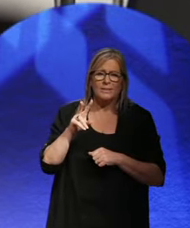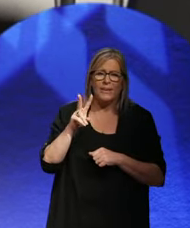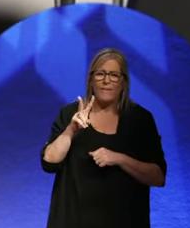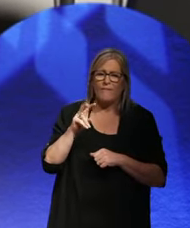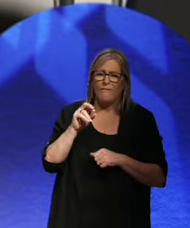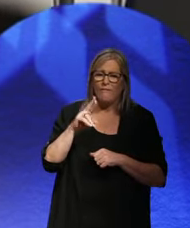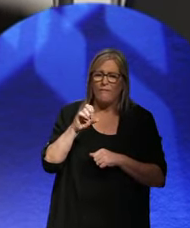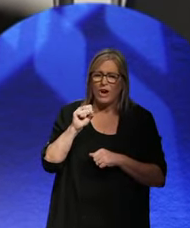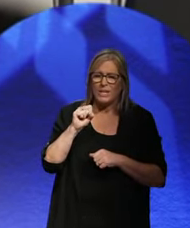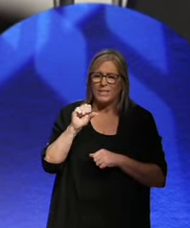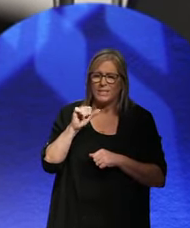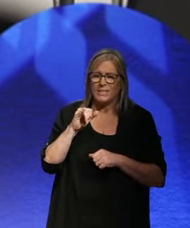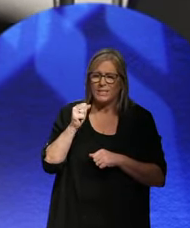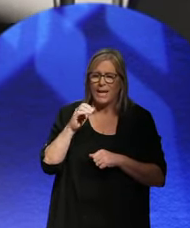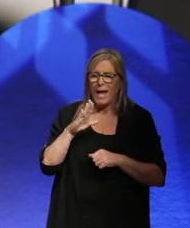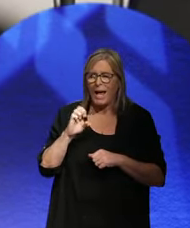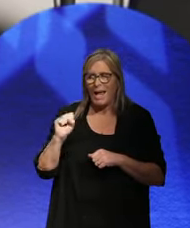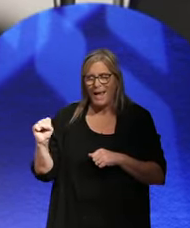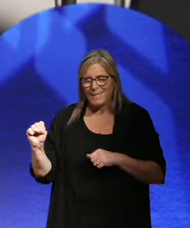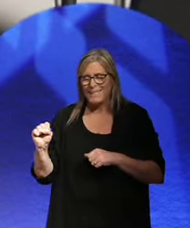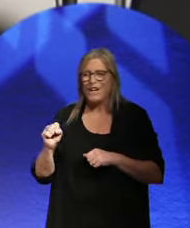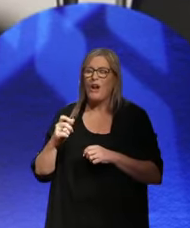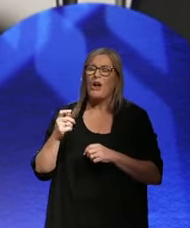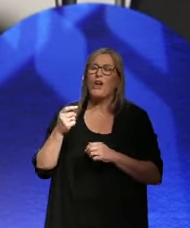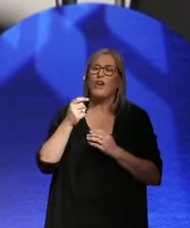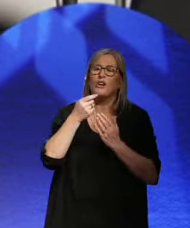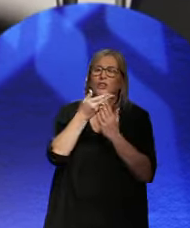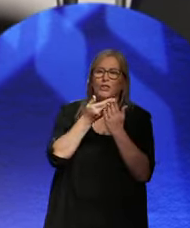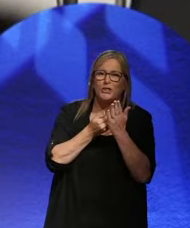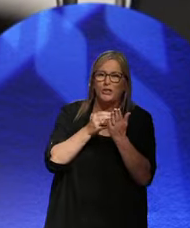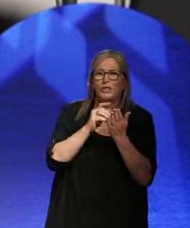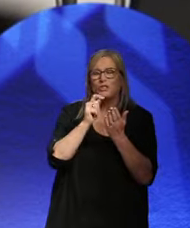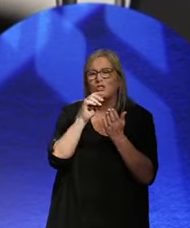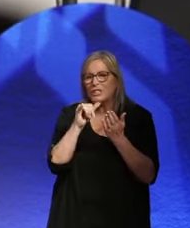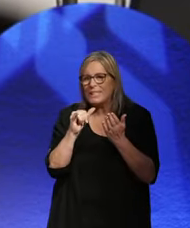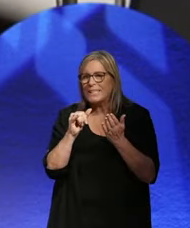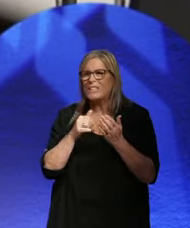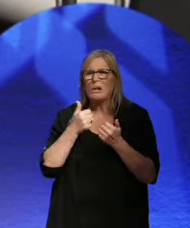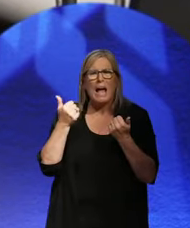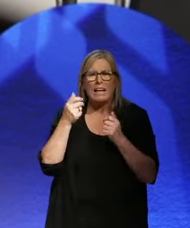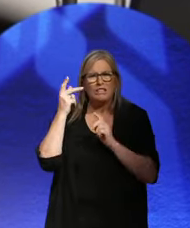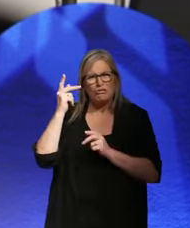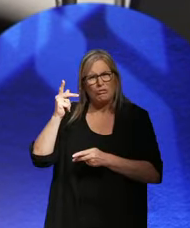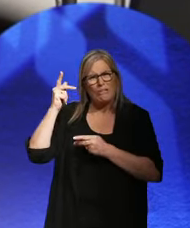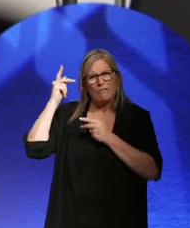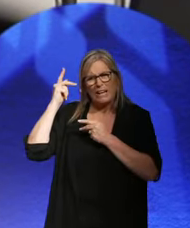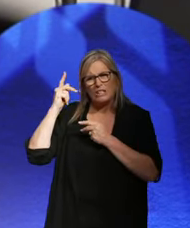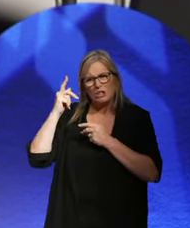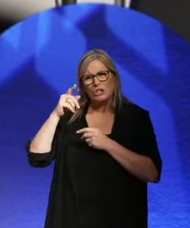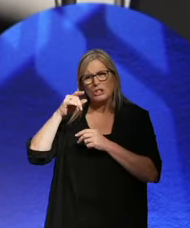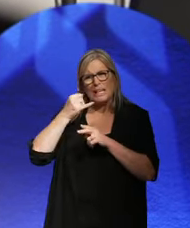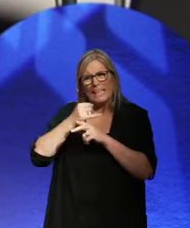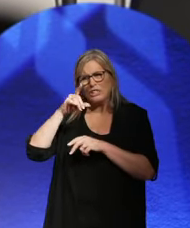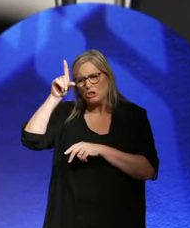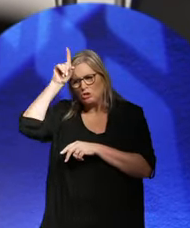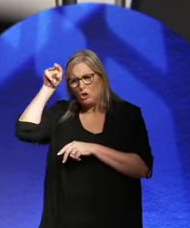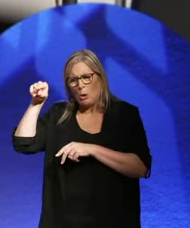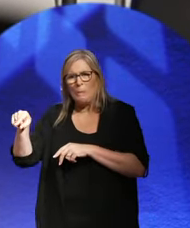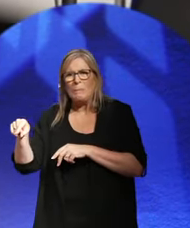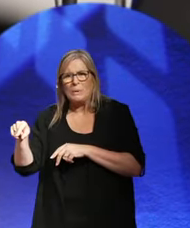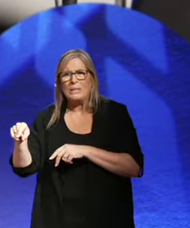very unfair and they were startled by its harshness. Was there any reflection in Germany on the fact that they'd